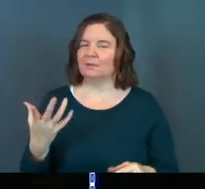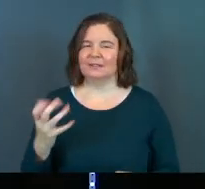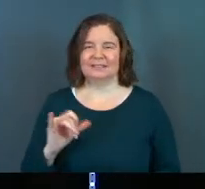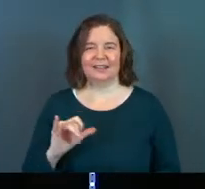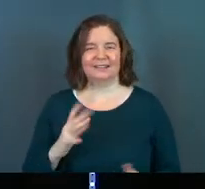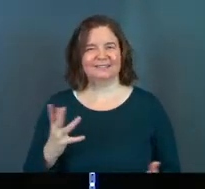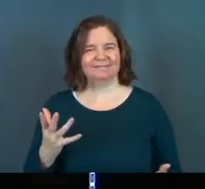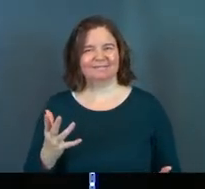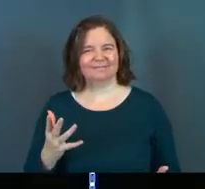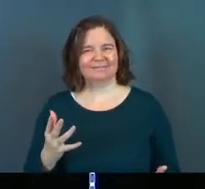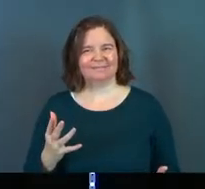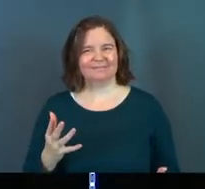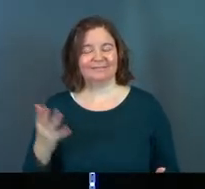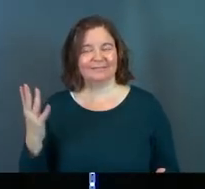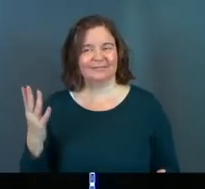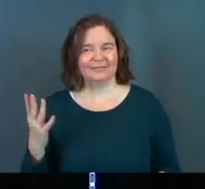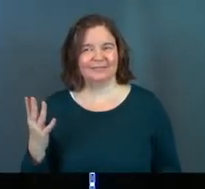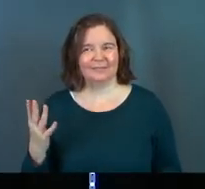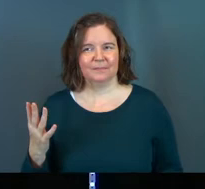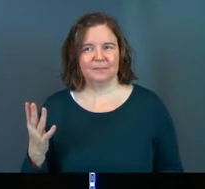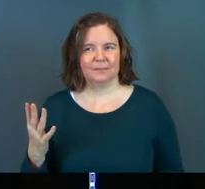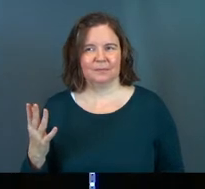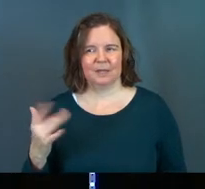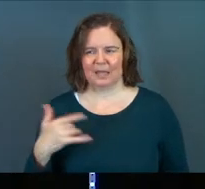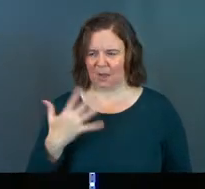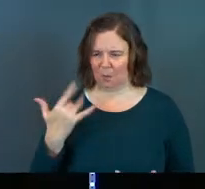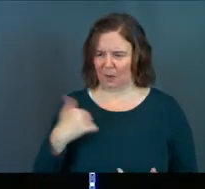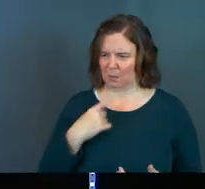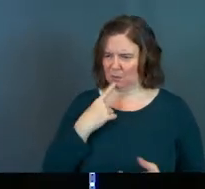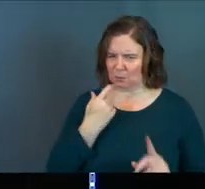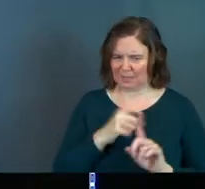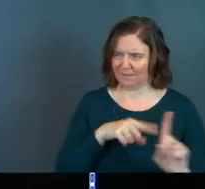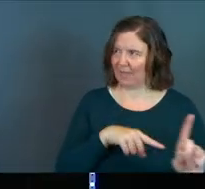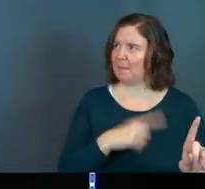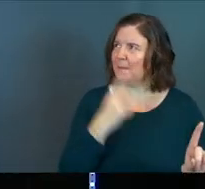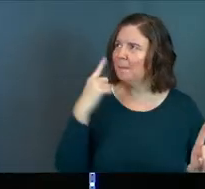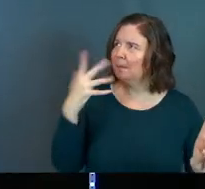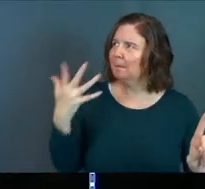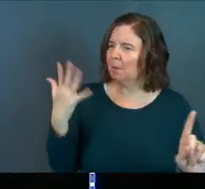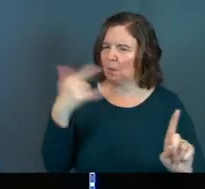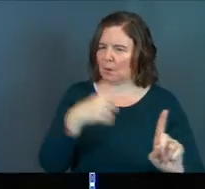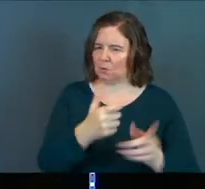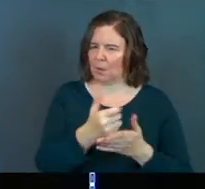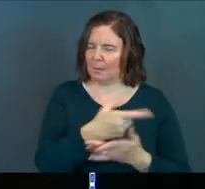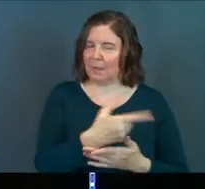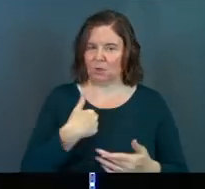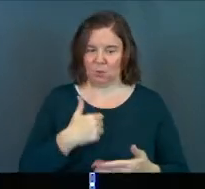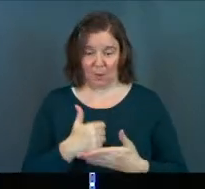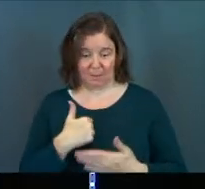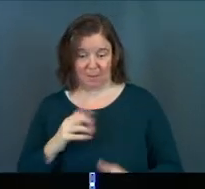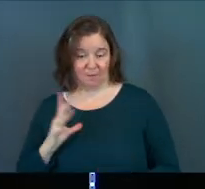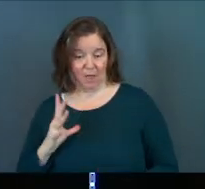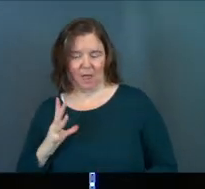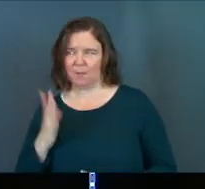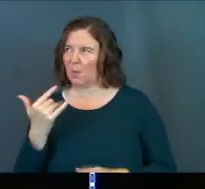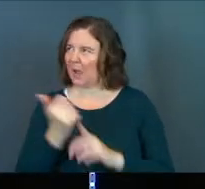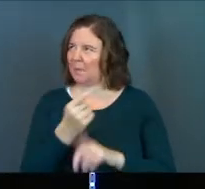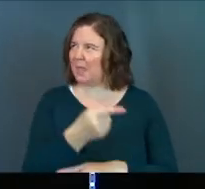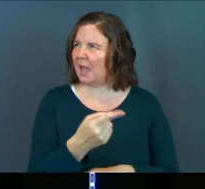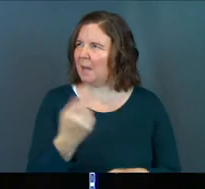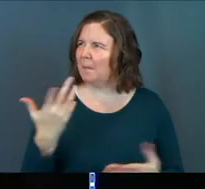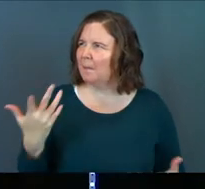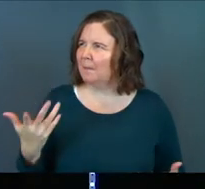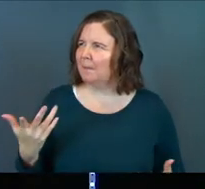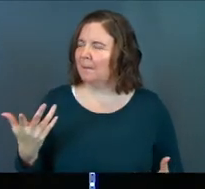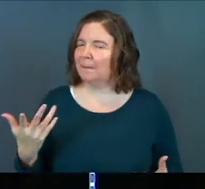It's like, God, why would you save them? Why would you help them? You help me, that's fine. But why would you help them?